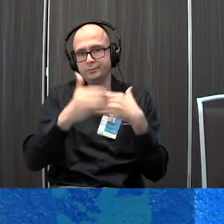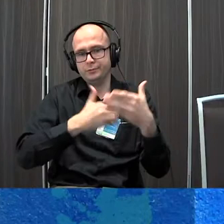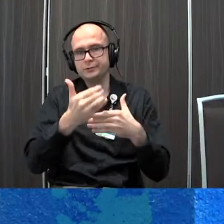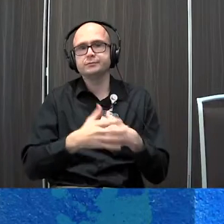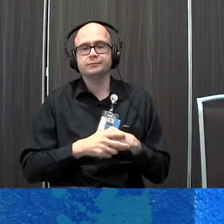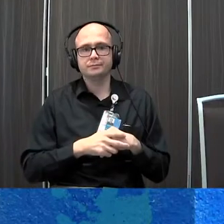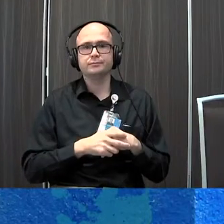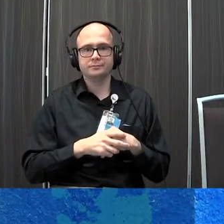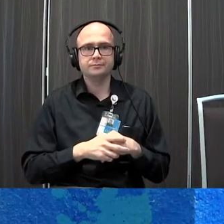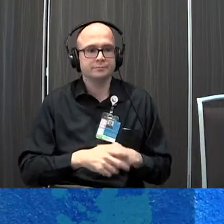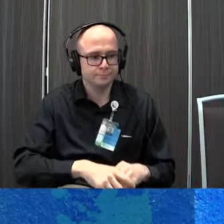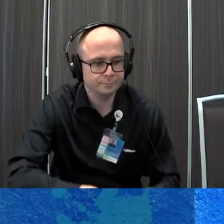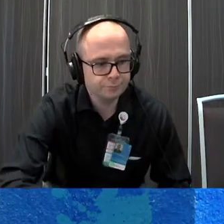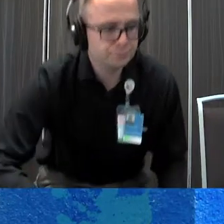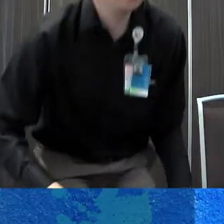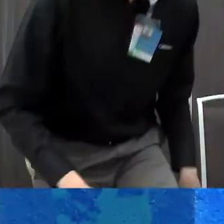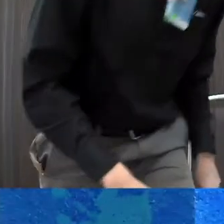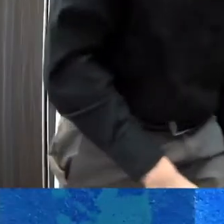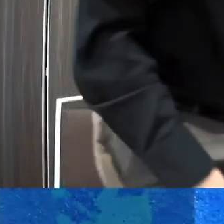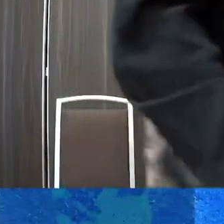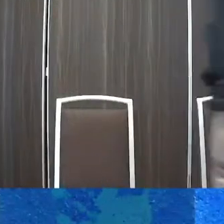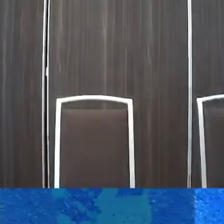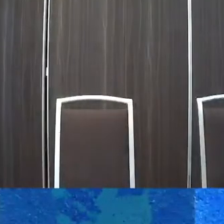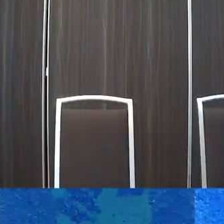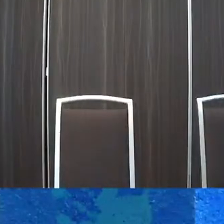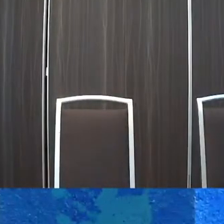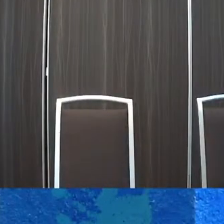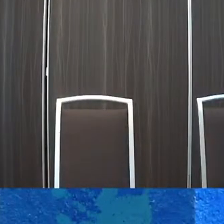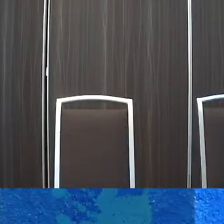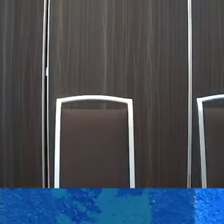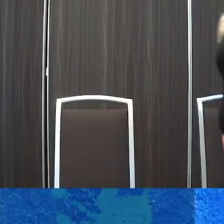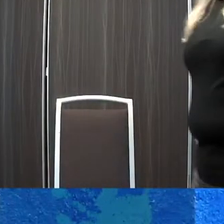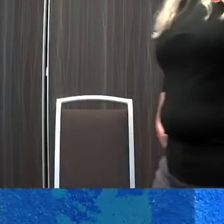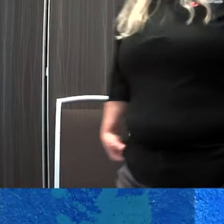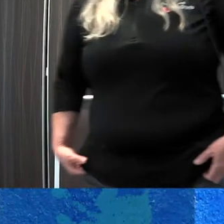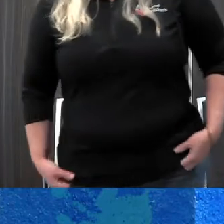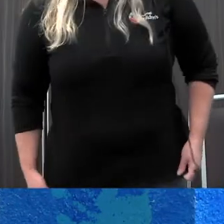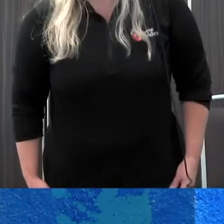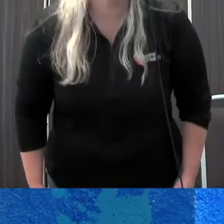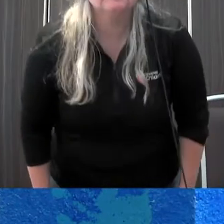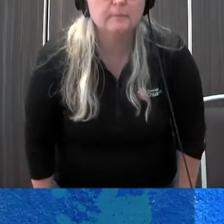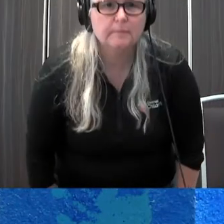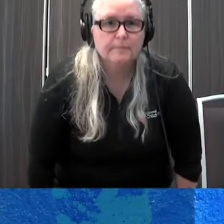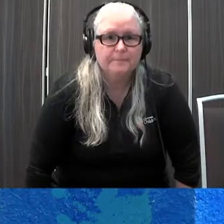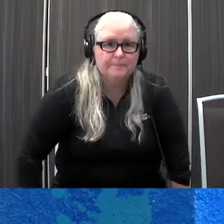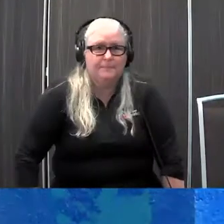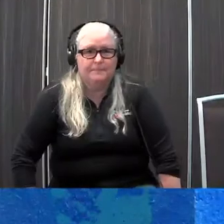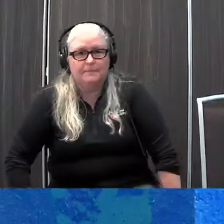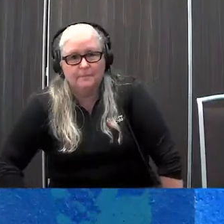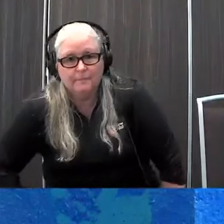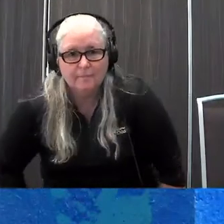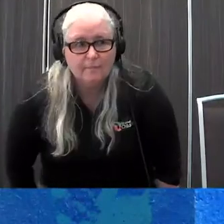Perlman for some assessments the other part of safety is sleeping I think our charge patients have a hard time sleeping